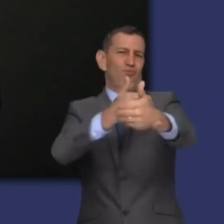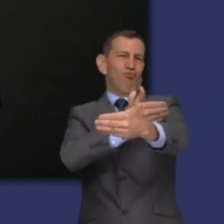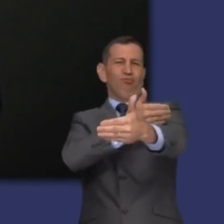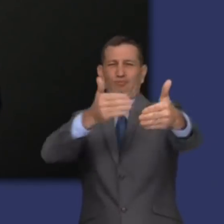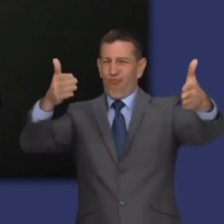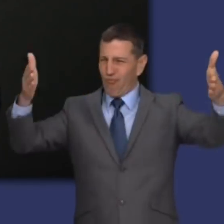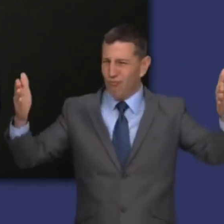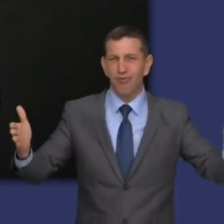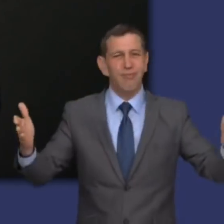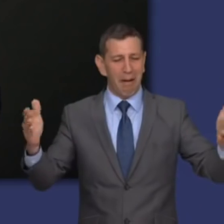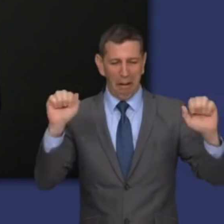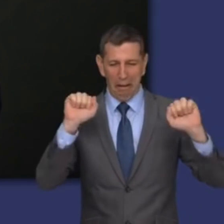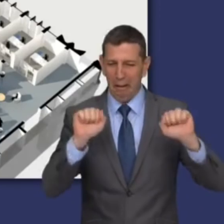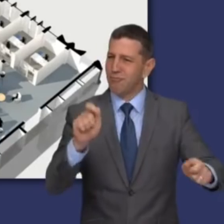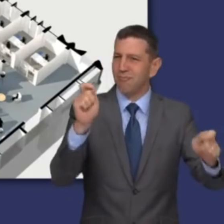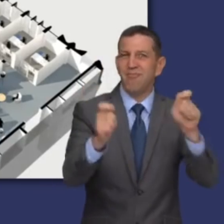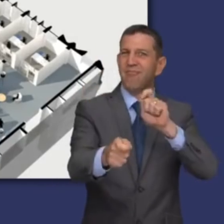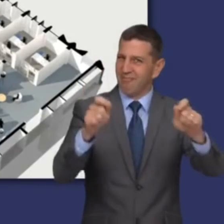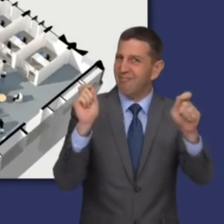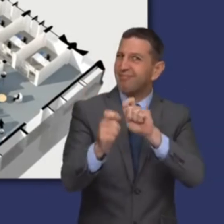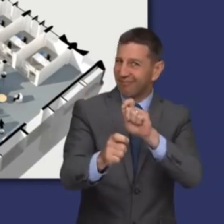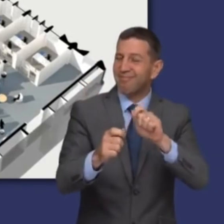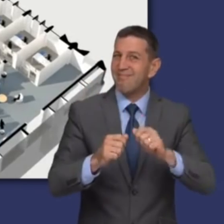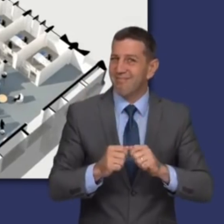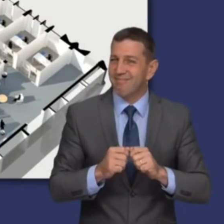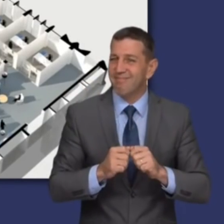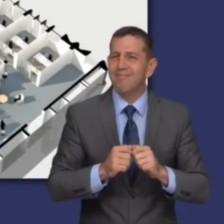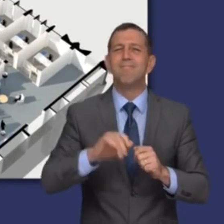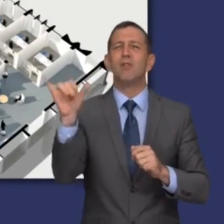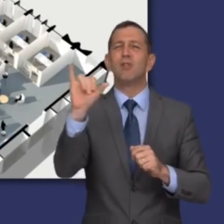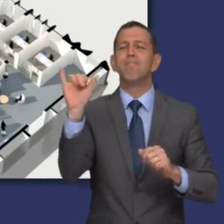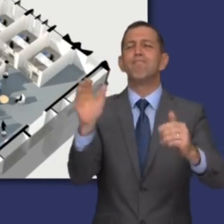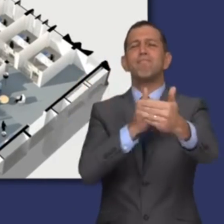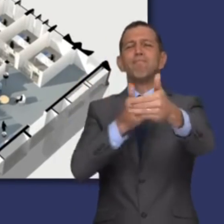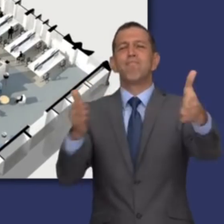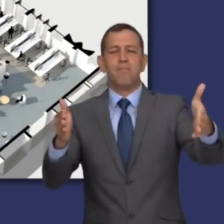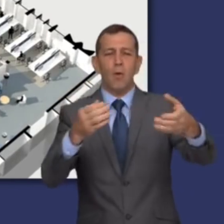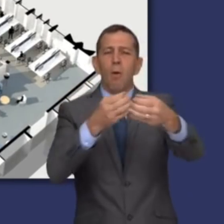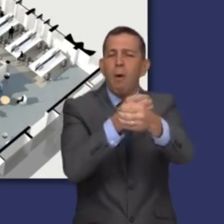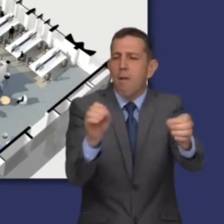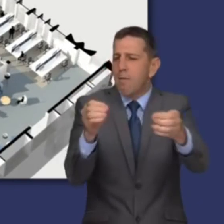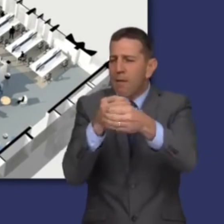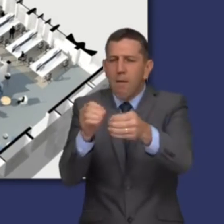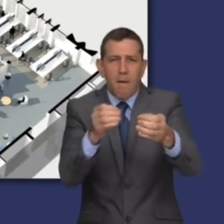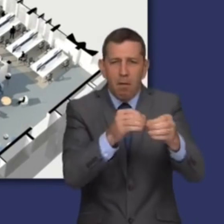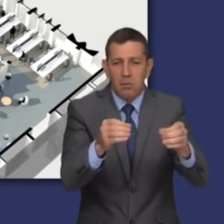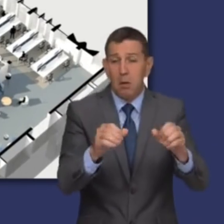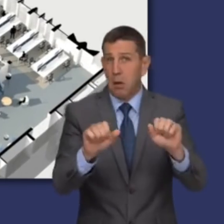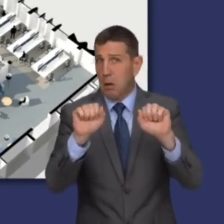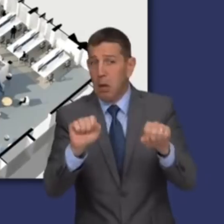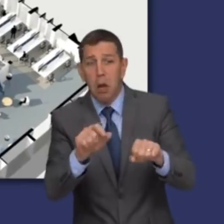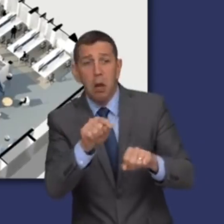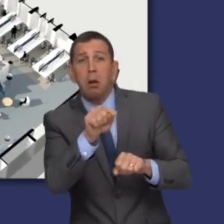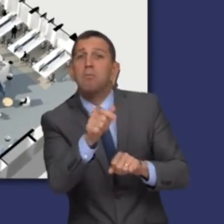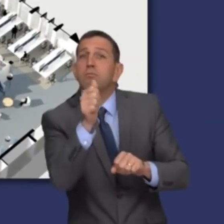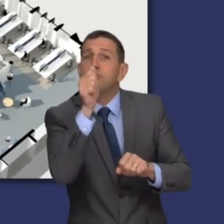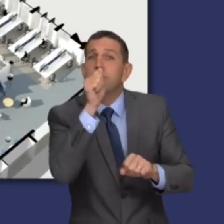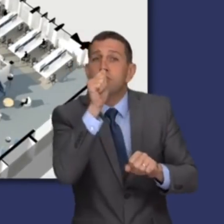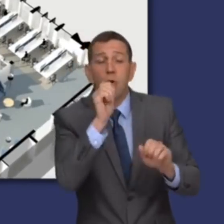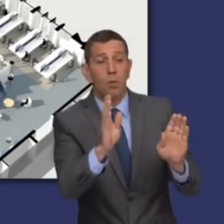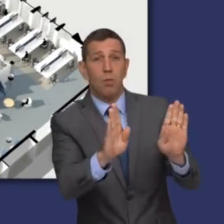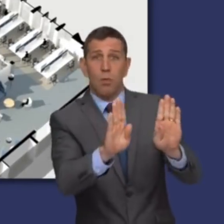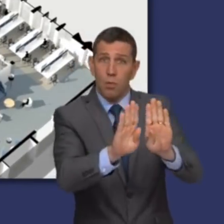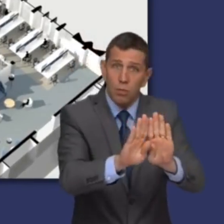Offices could also be reconfigured either as private offices or as large open workspaces with